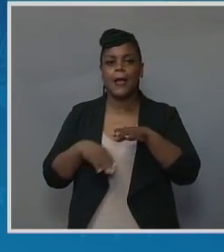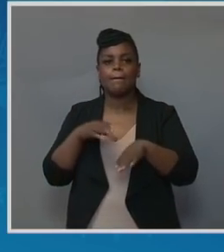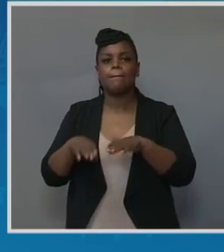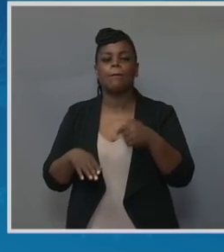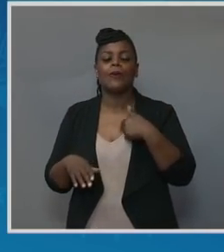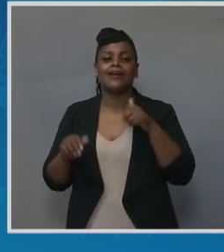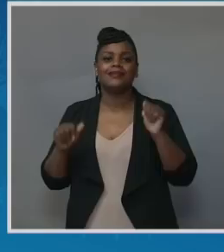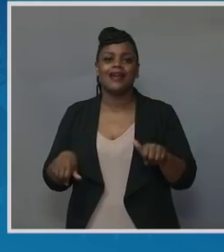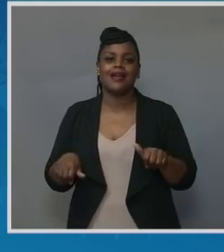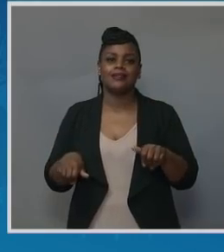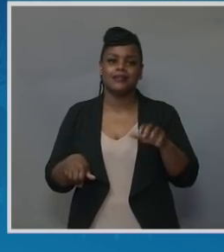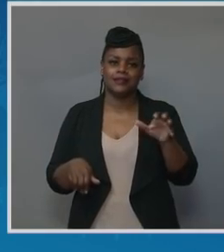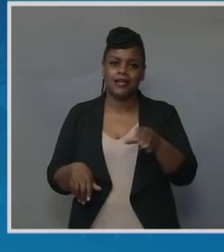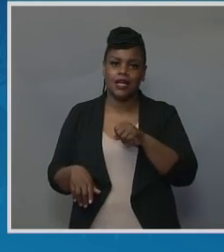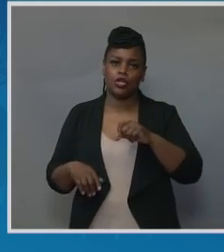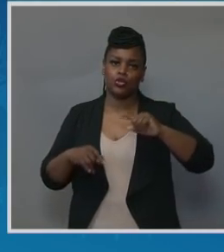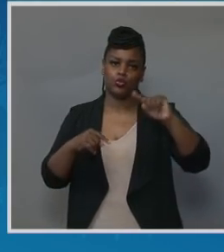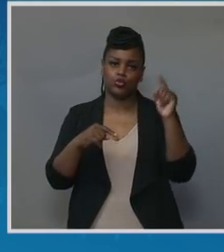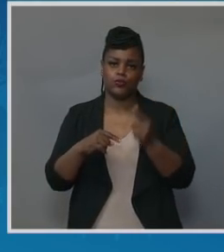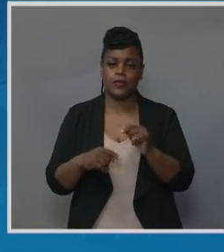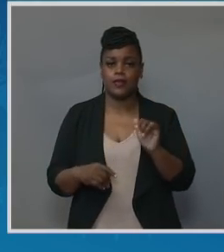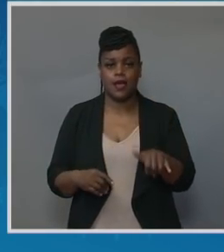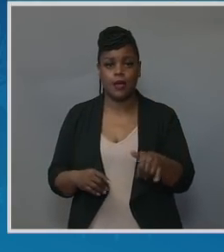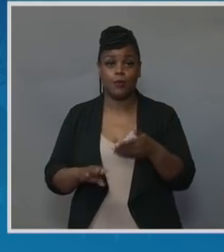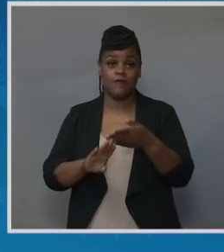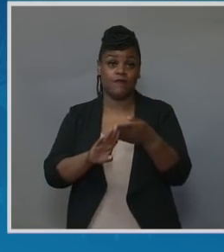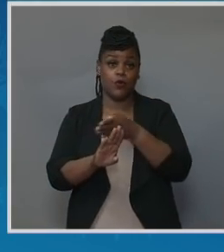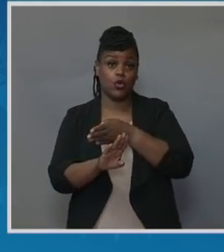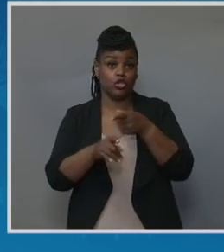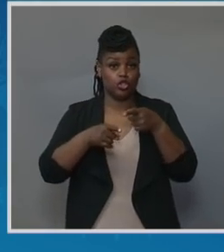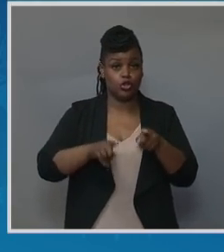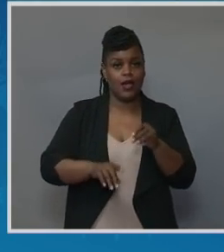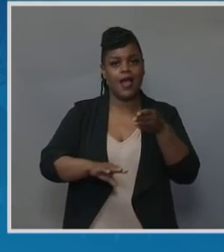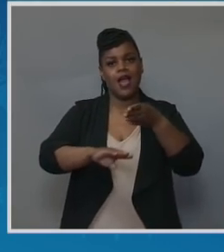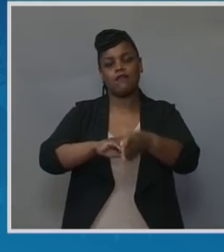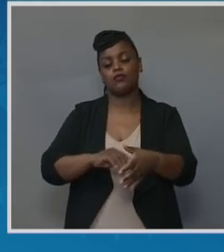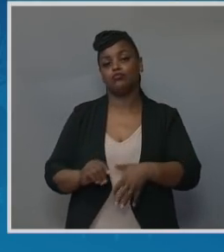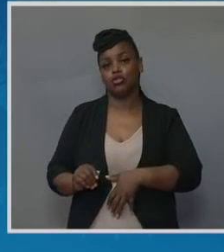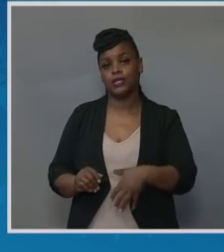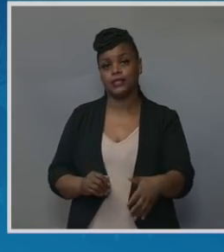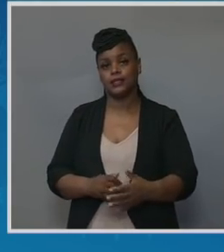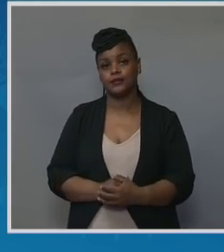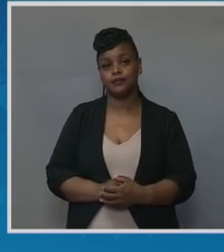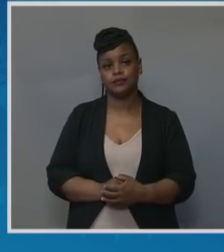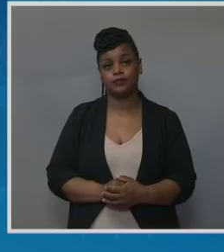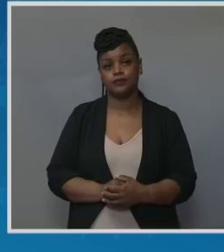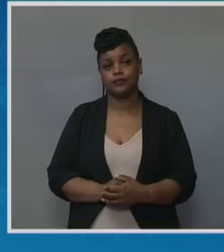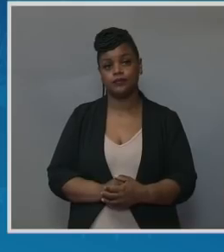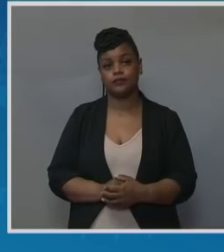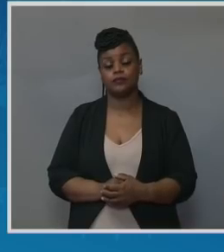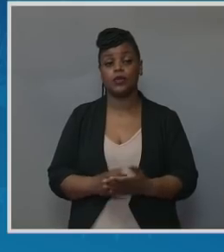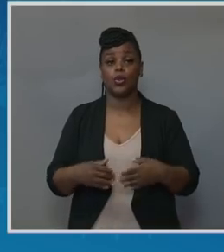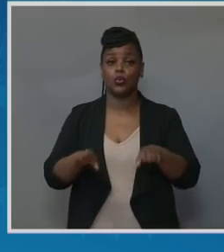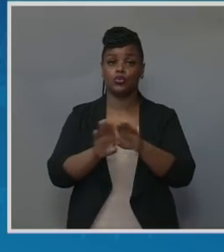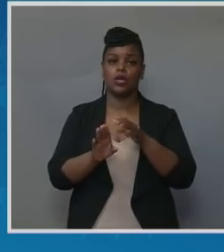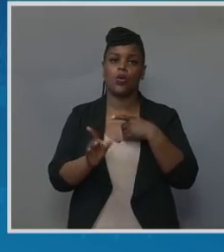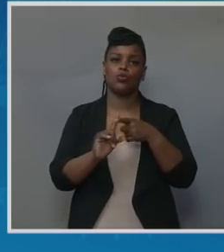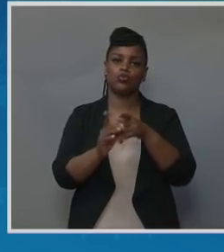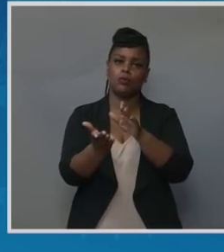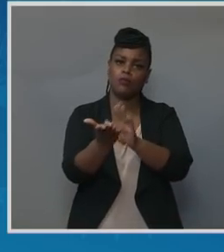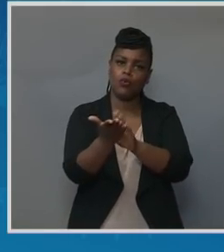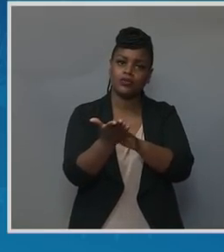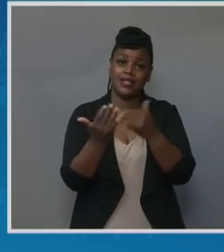disparities before, during, and after pregnancy. And in closing, I would like to applaud the administration, Vice President